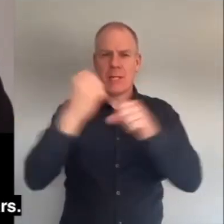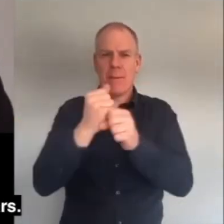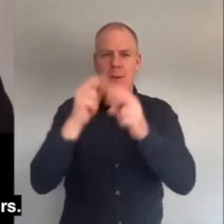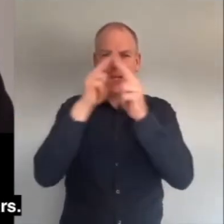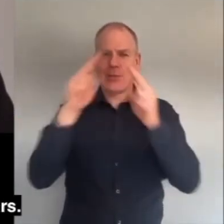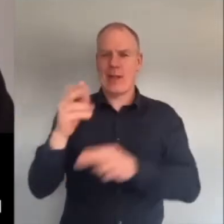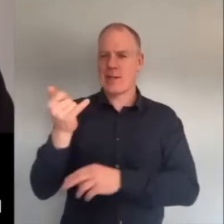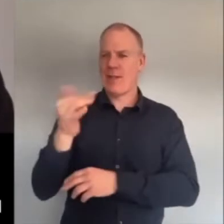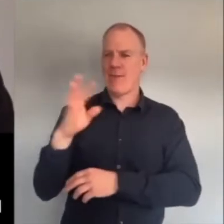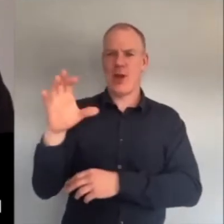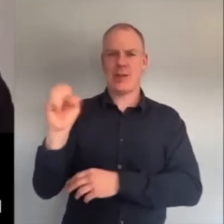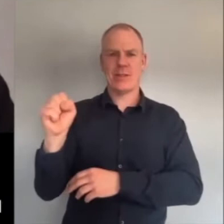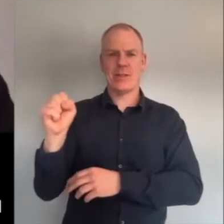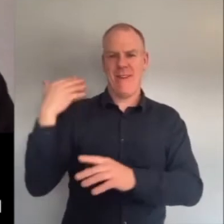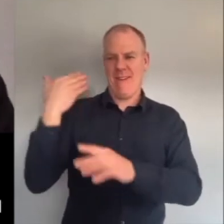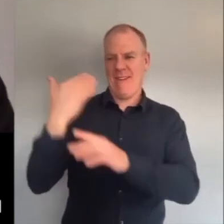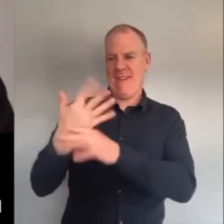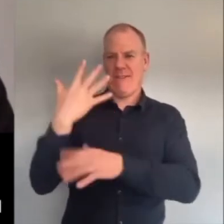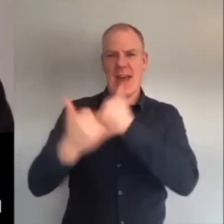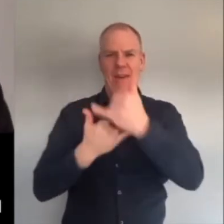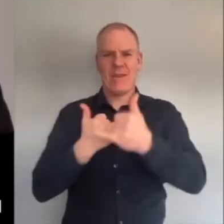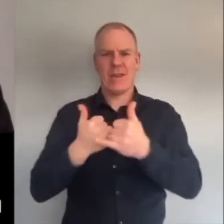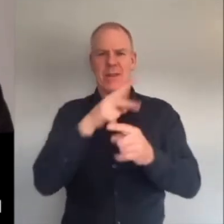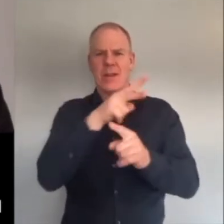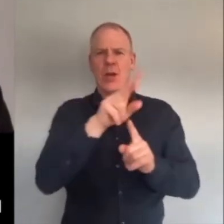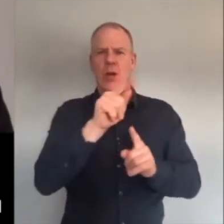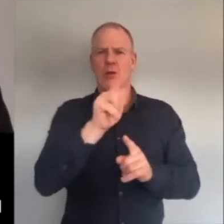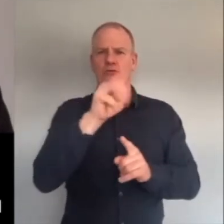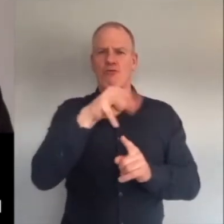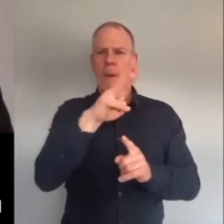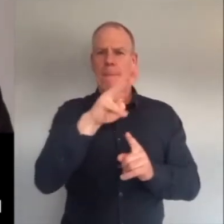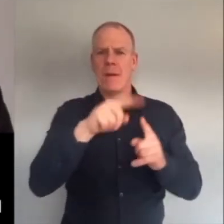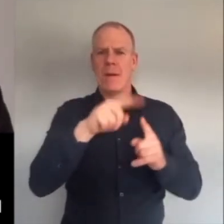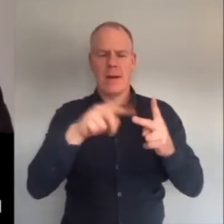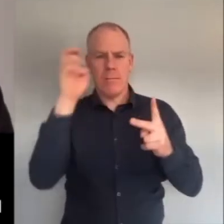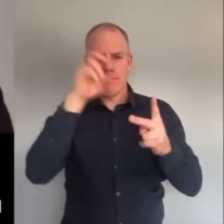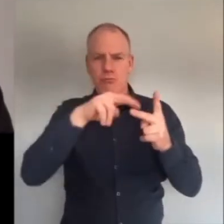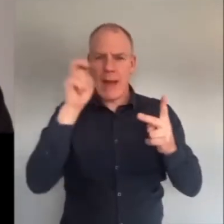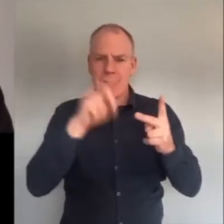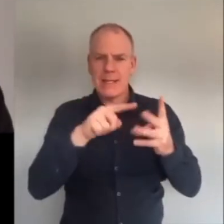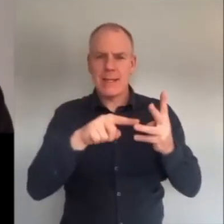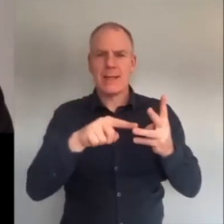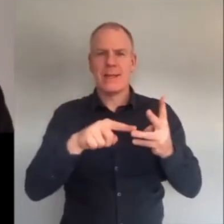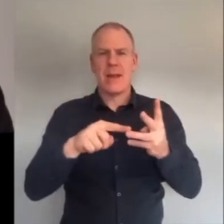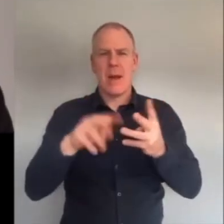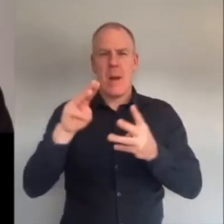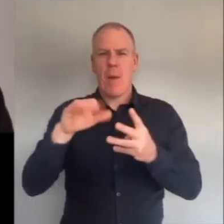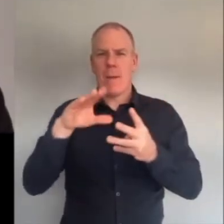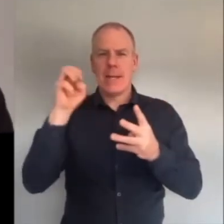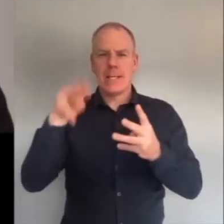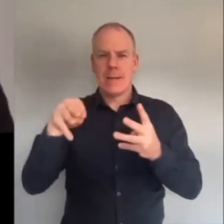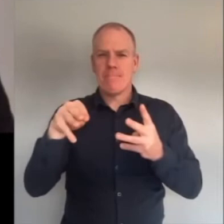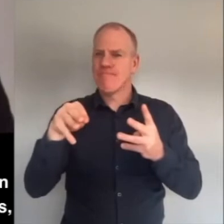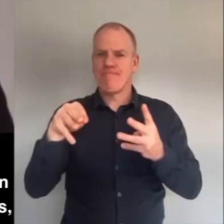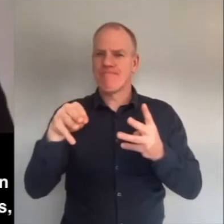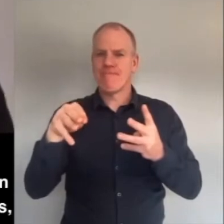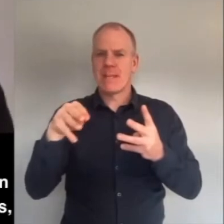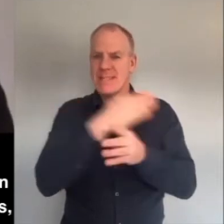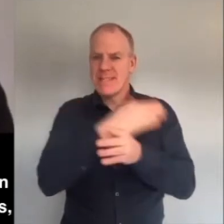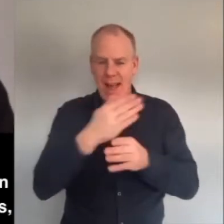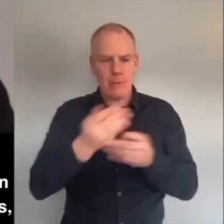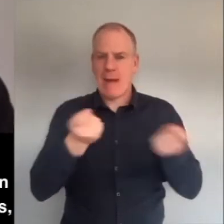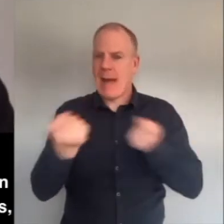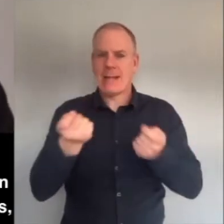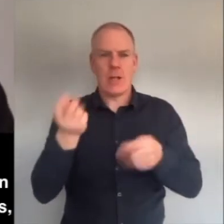years. When Trump, Brexit and populism came along, we initially mishandled them, especially Trump. When he